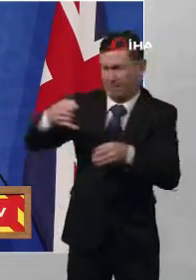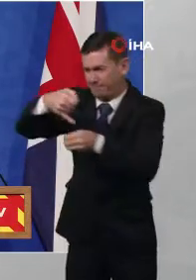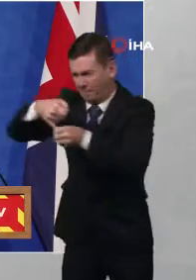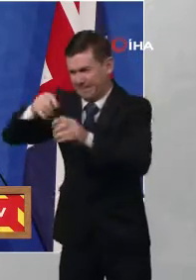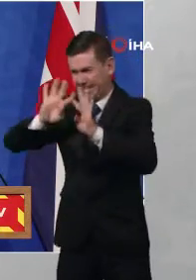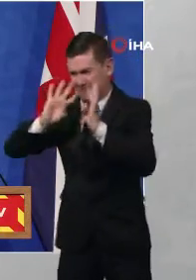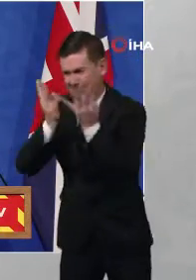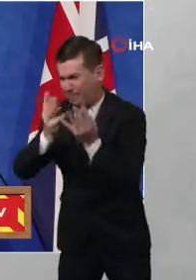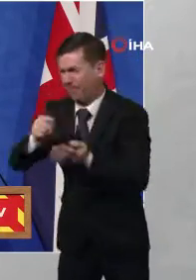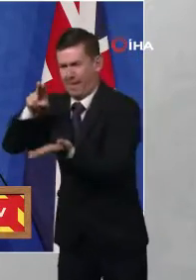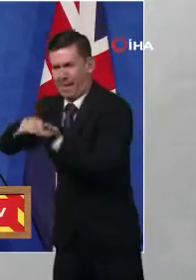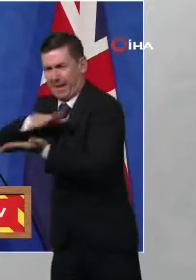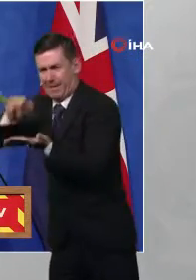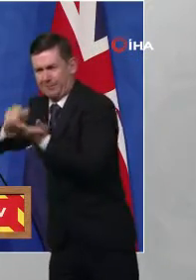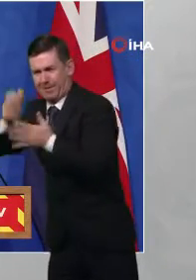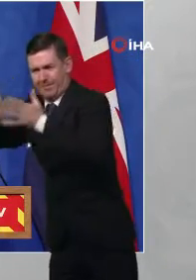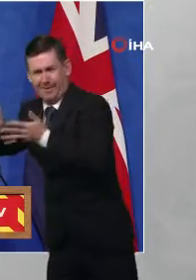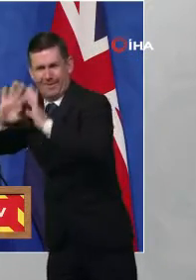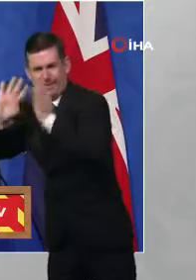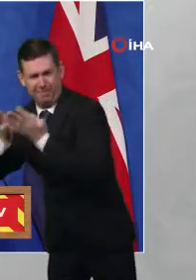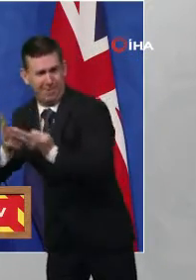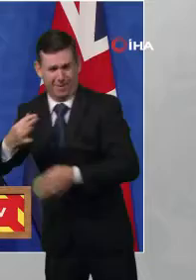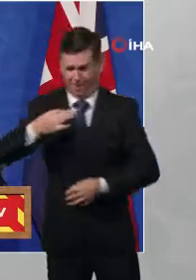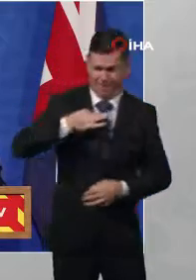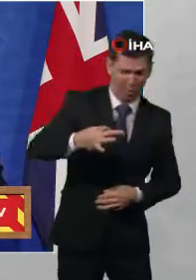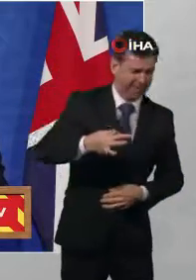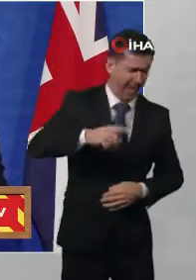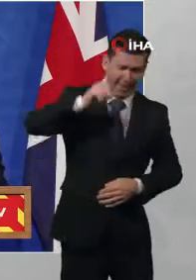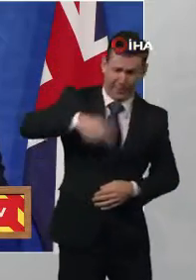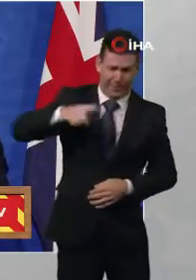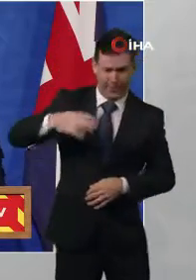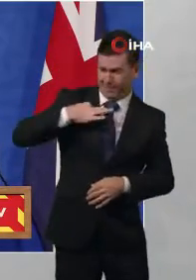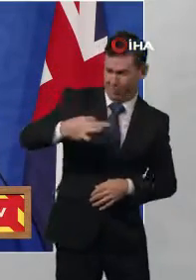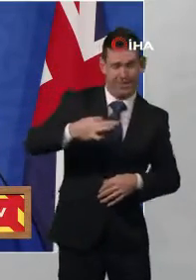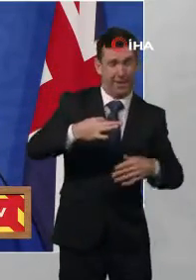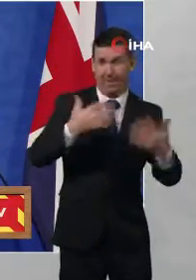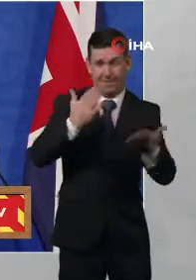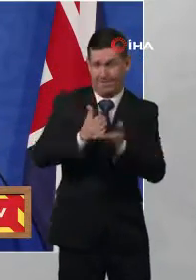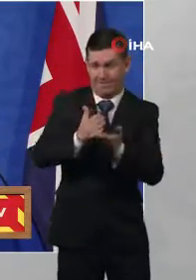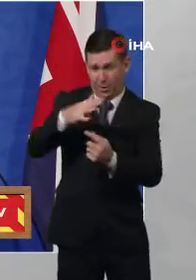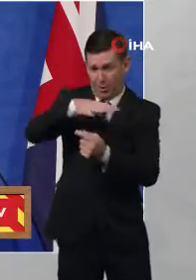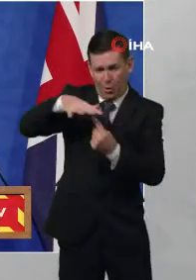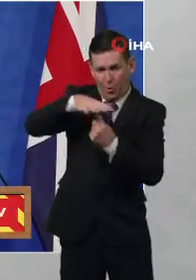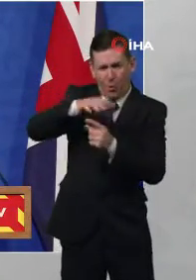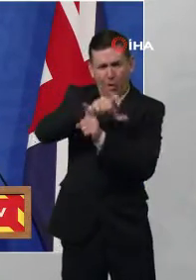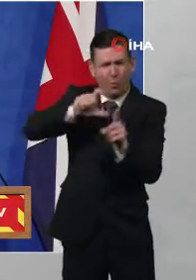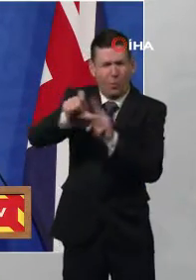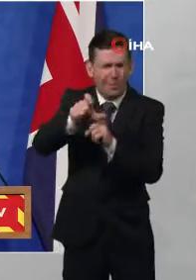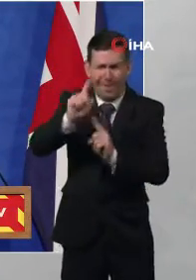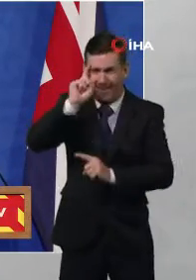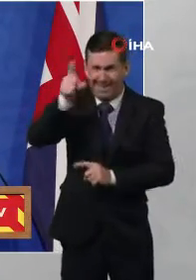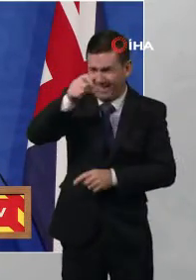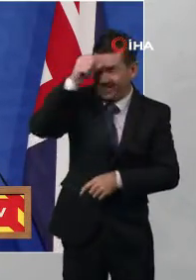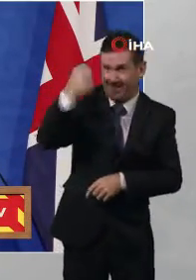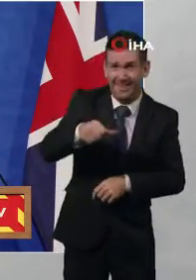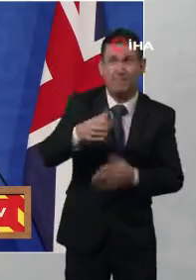NHS, the thousands of volunteers, the ingenious initiatives of local communities like the one in Redbridge Town Hall which vaccinated